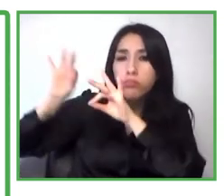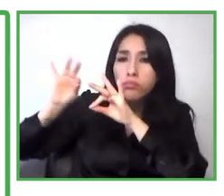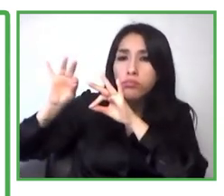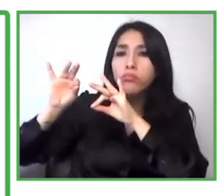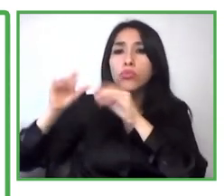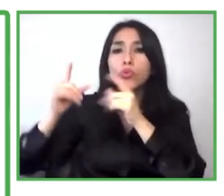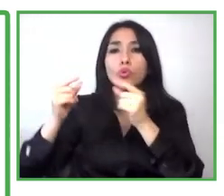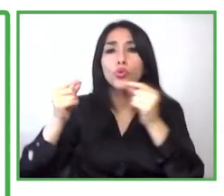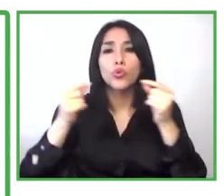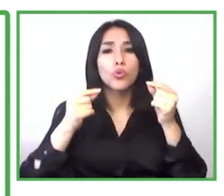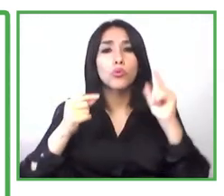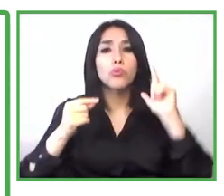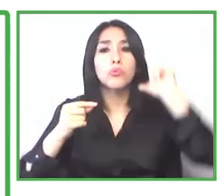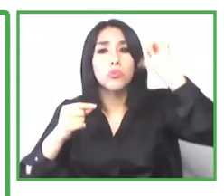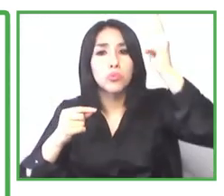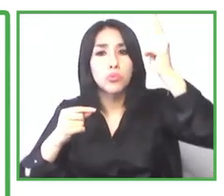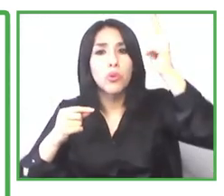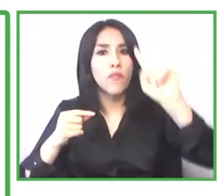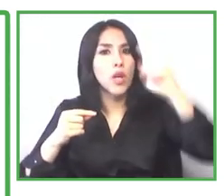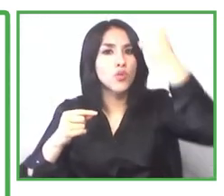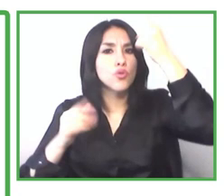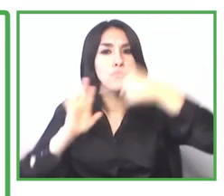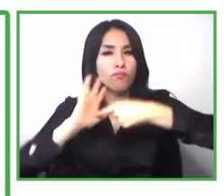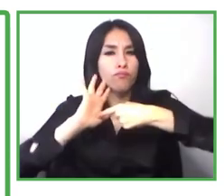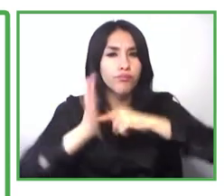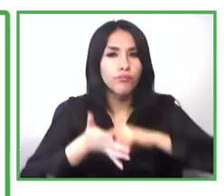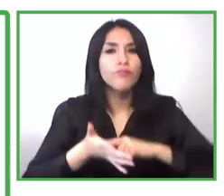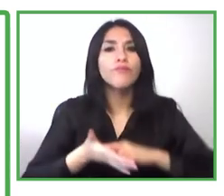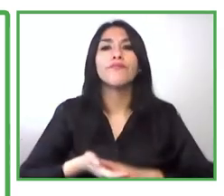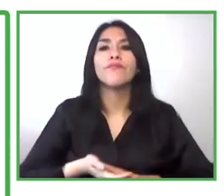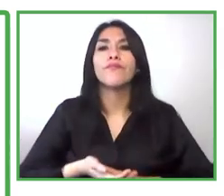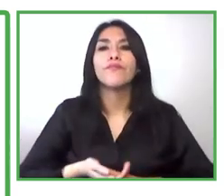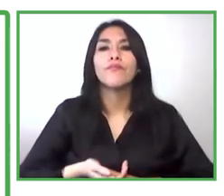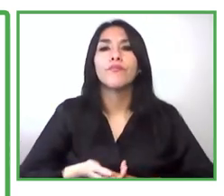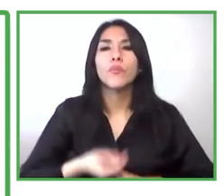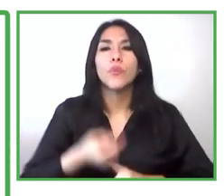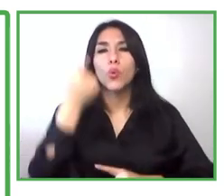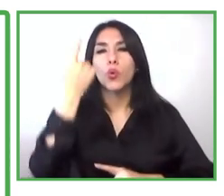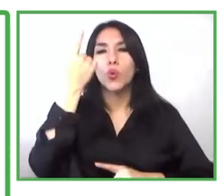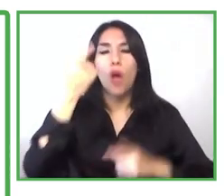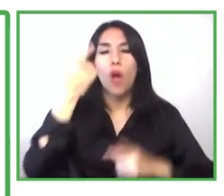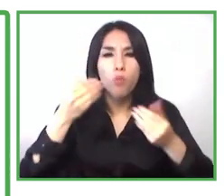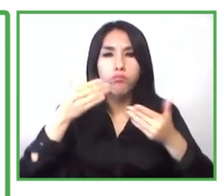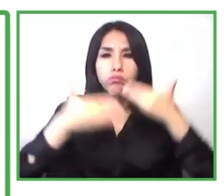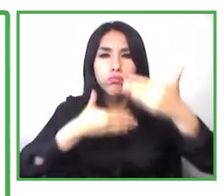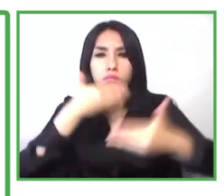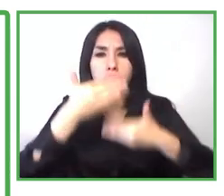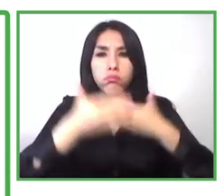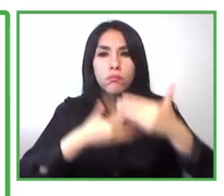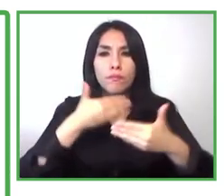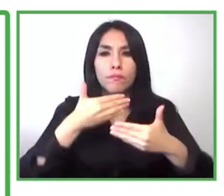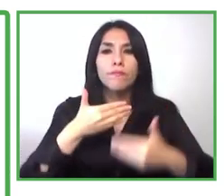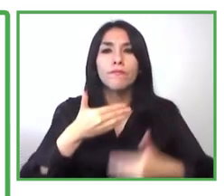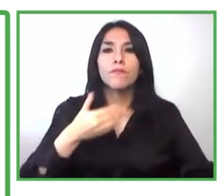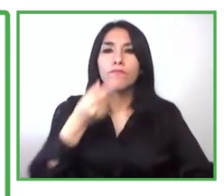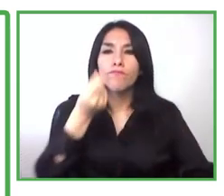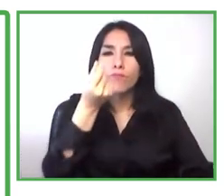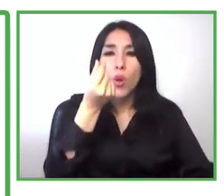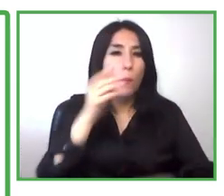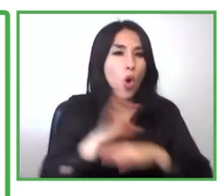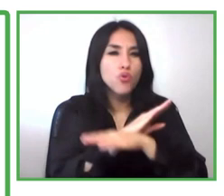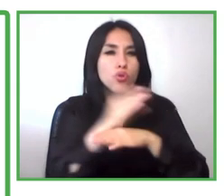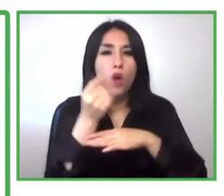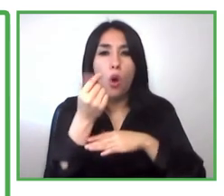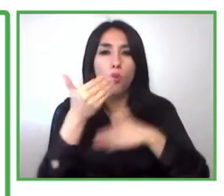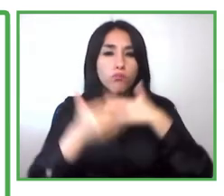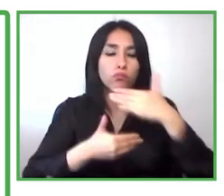what are the main needs in financial terms strategic terms operative administrative logistics in each of